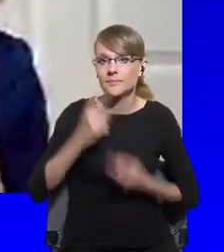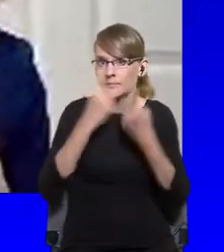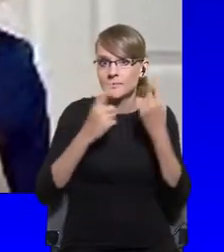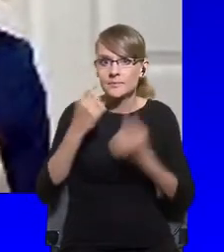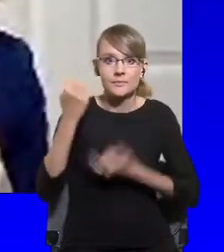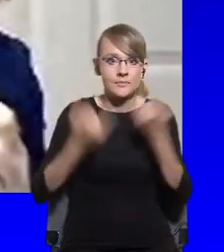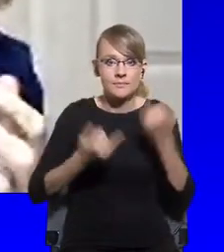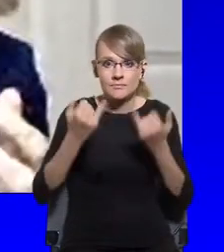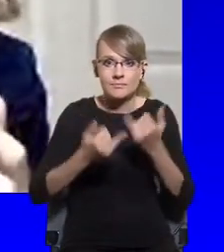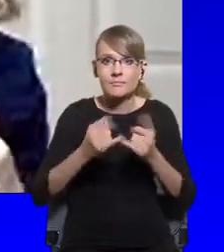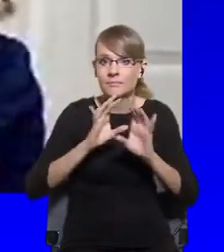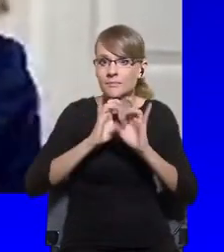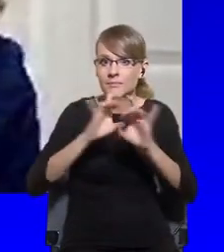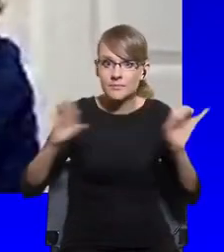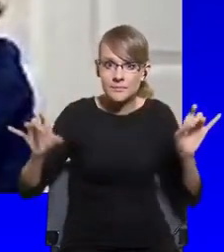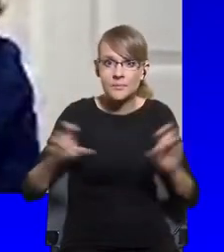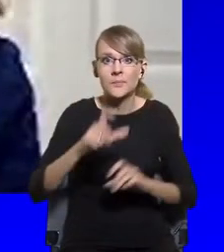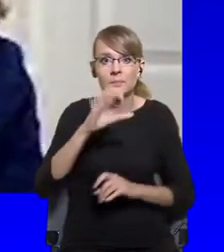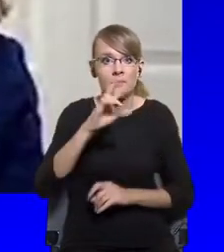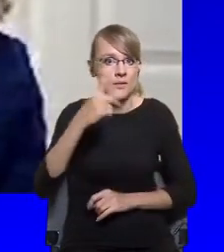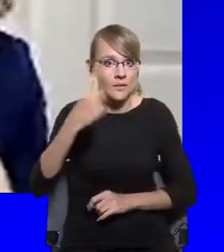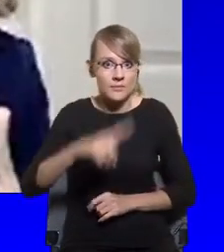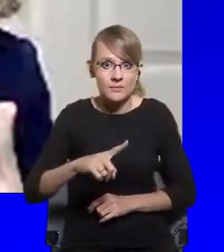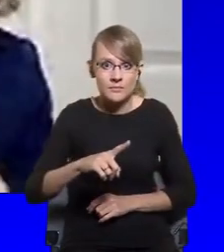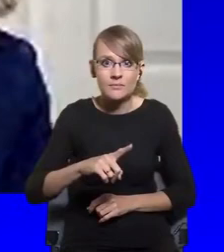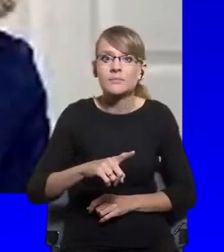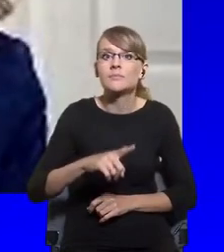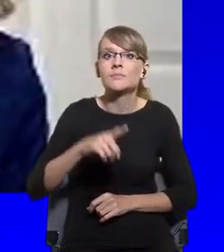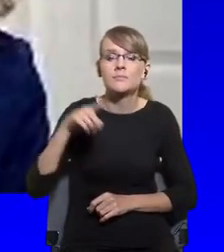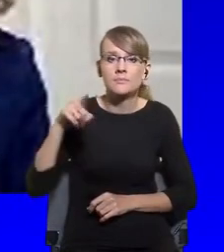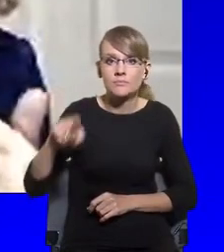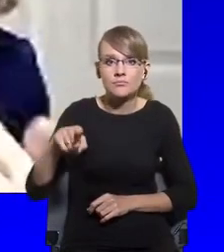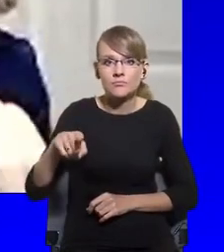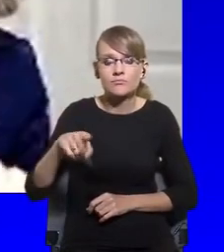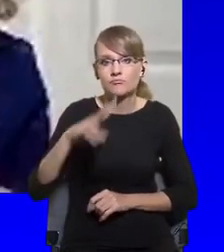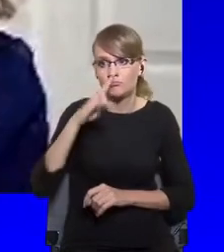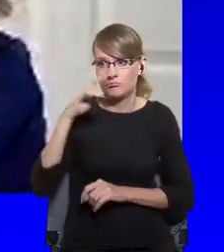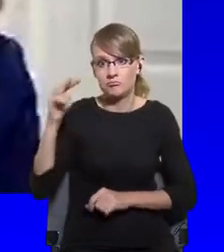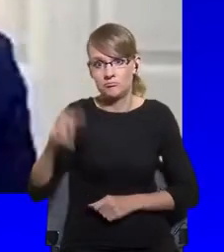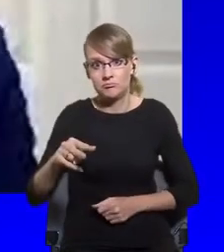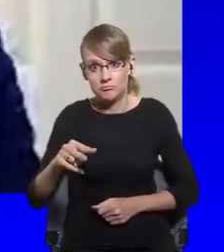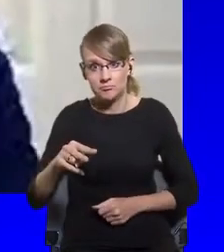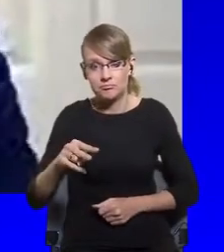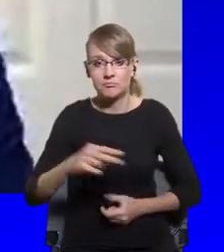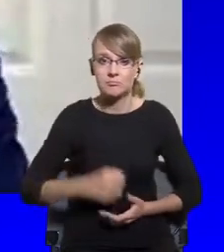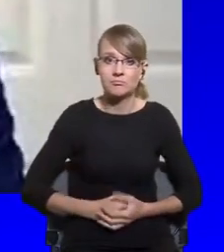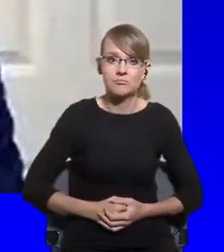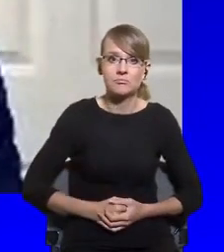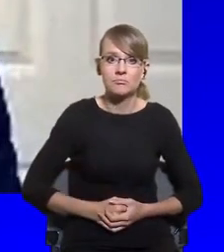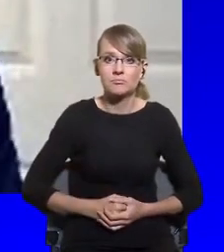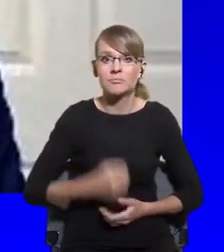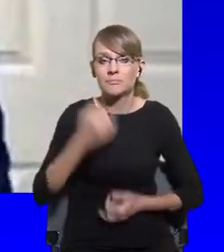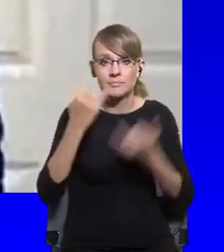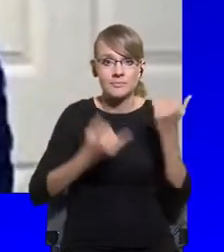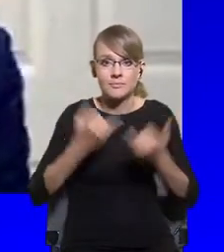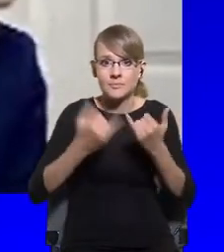also at the ways in which the discourses with past pandemics were